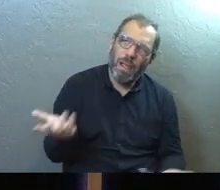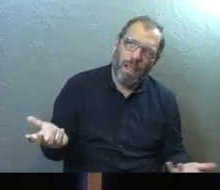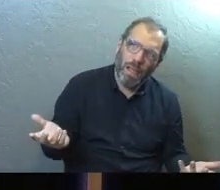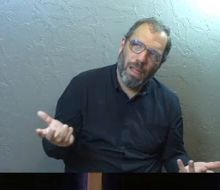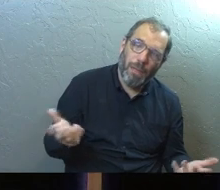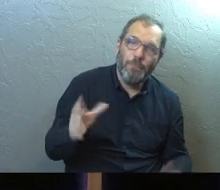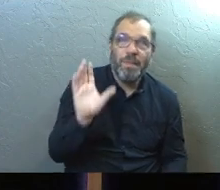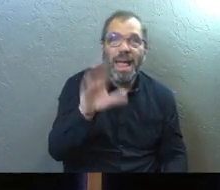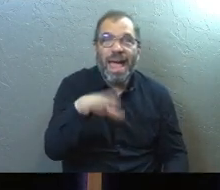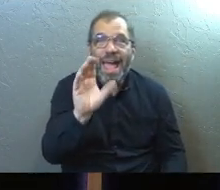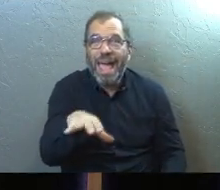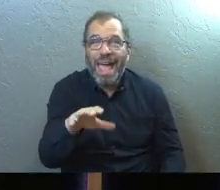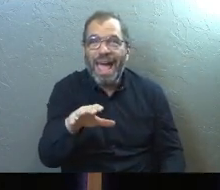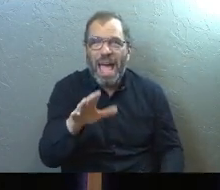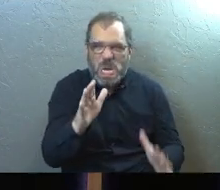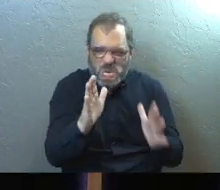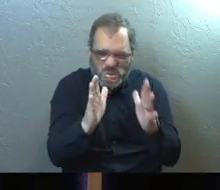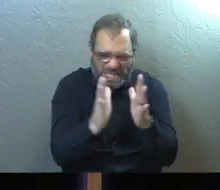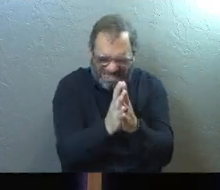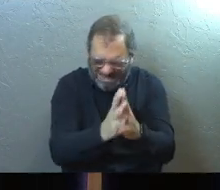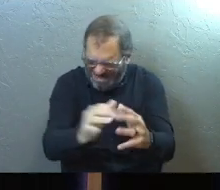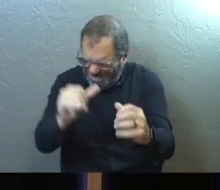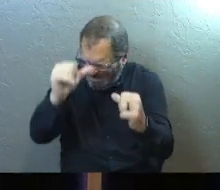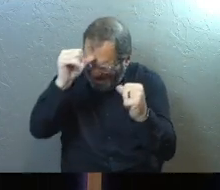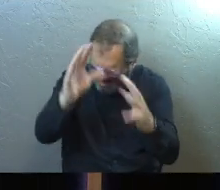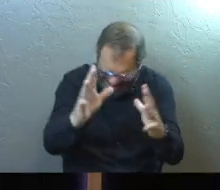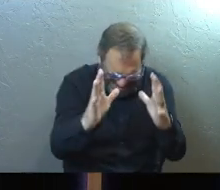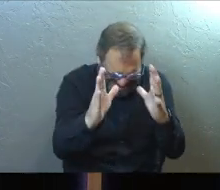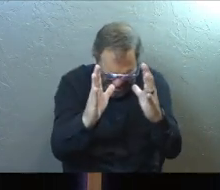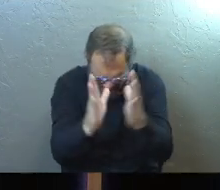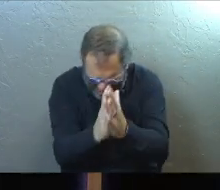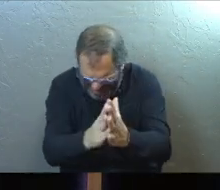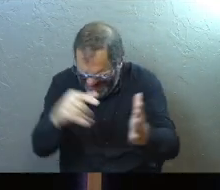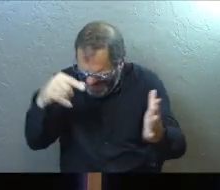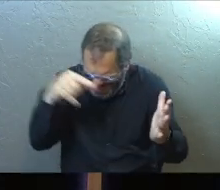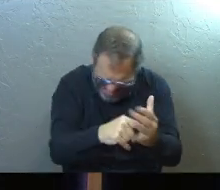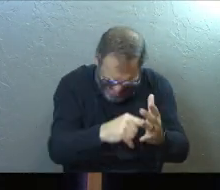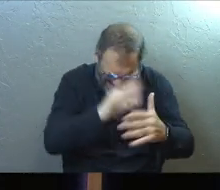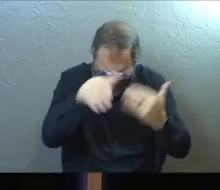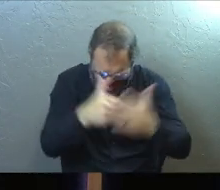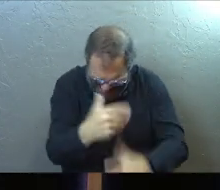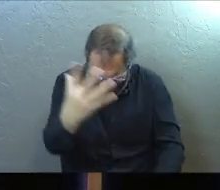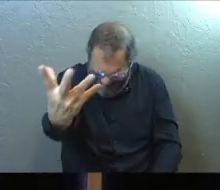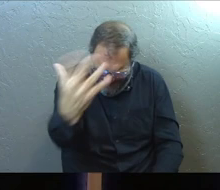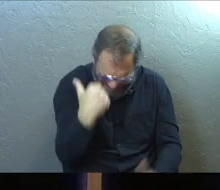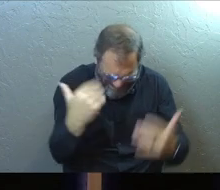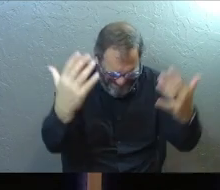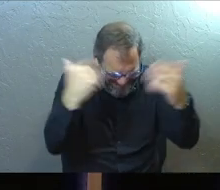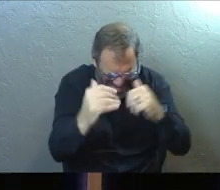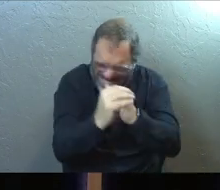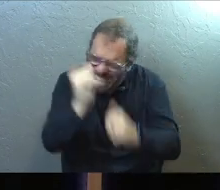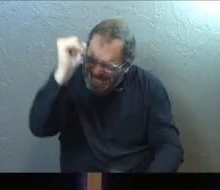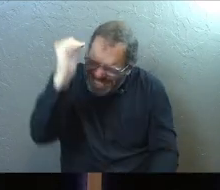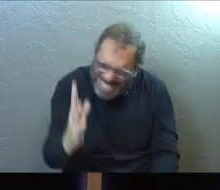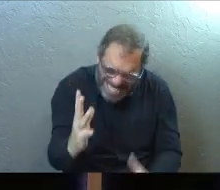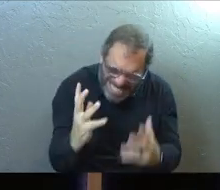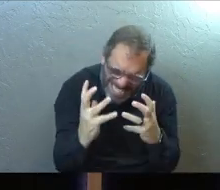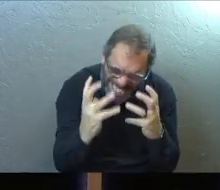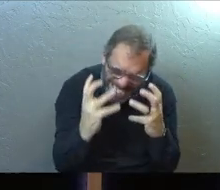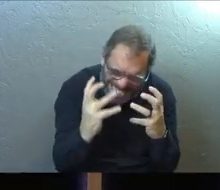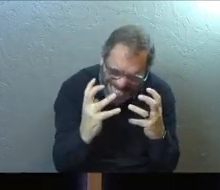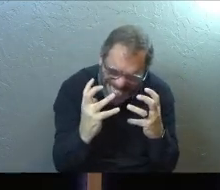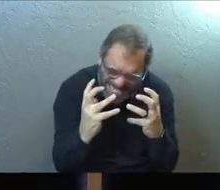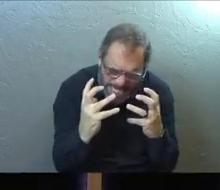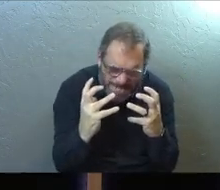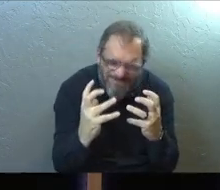Have you ever just given it all for God in attempting to bring God into your healing and you still get